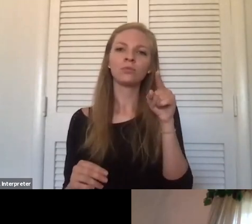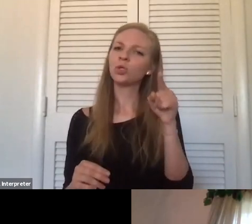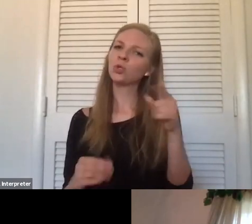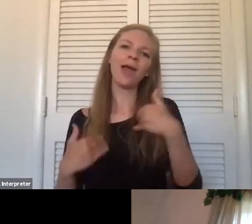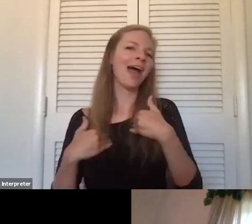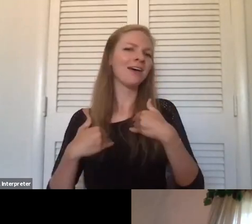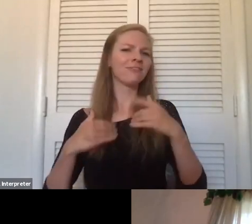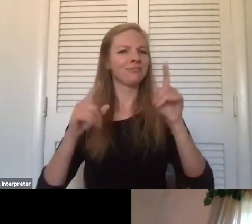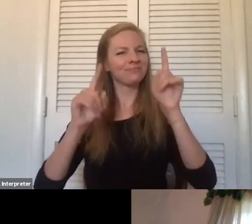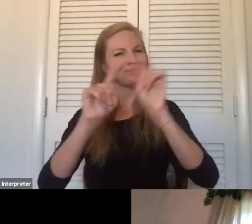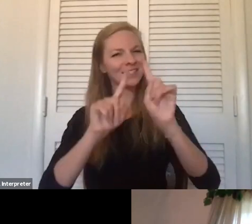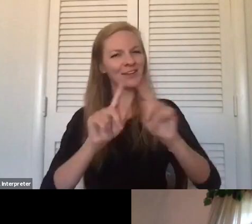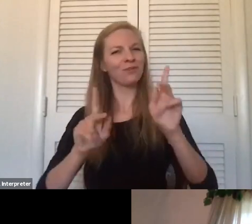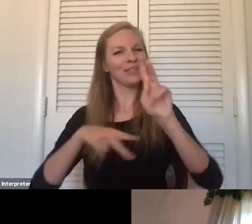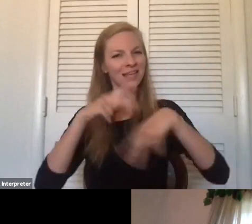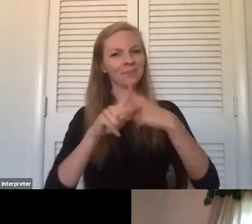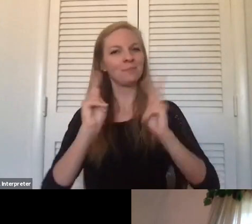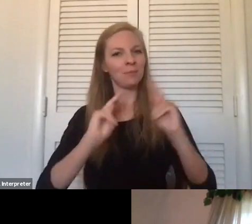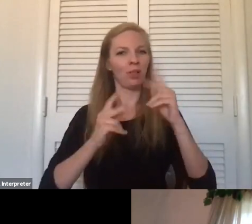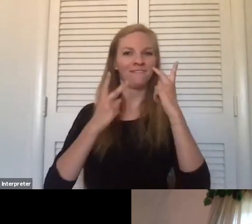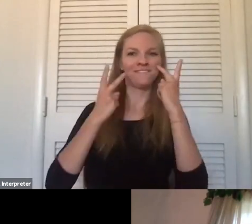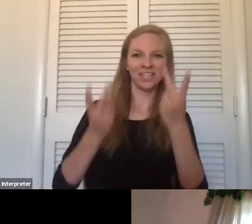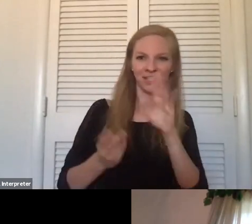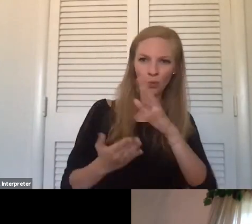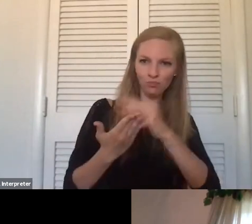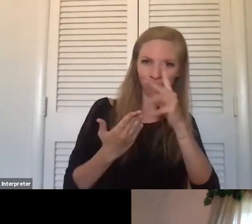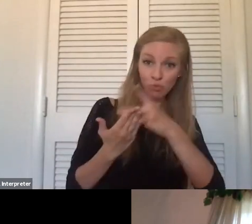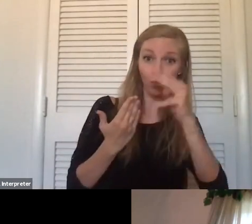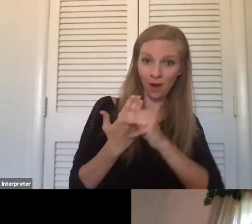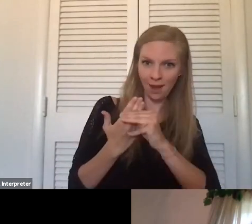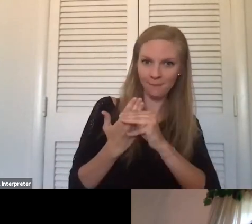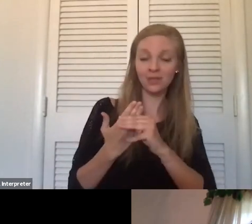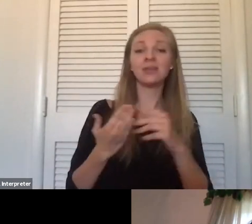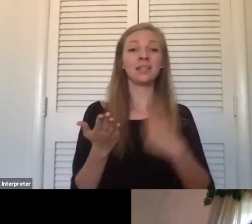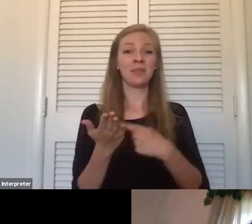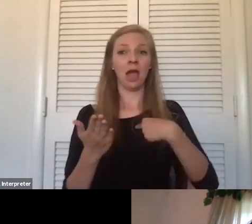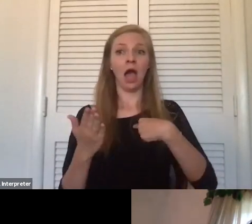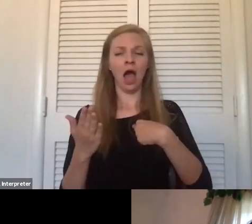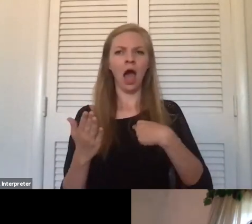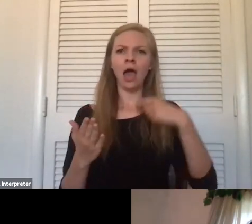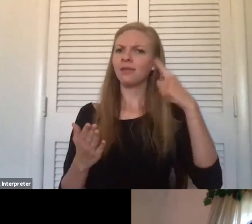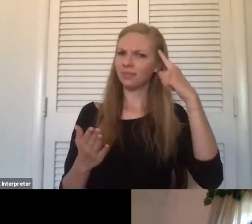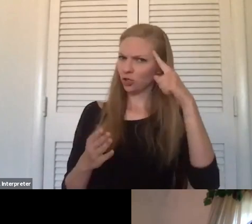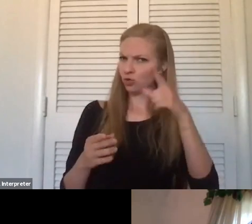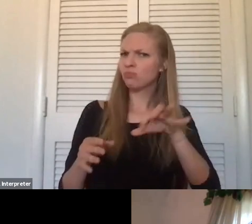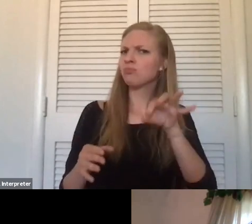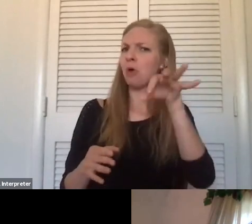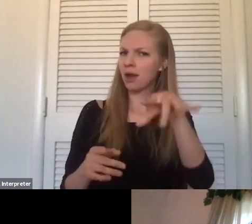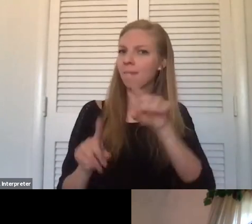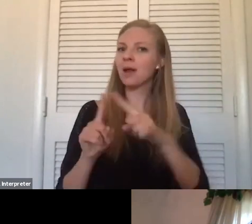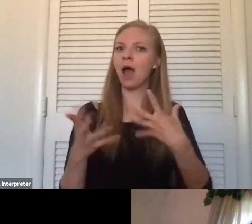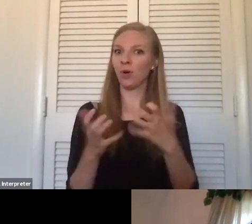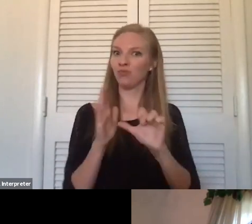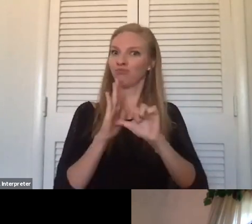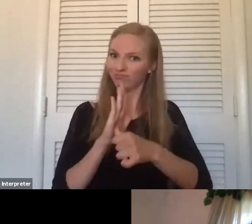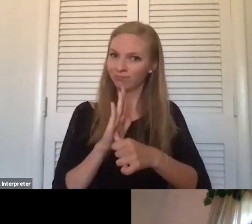kinds of people visiting your programming and, um, something I was hoping would come across today that you kind of brought up, but I'll repeat is that you just kind of